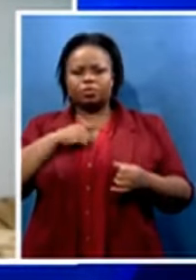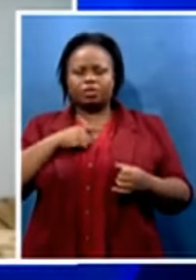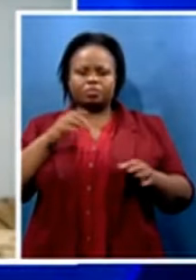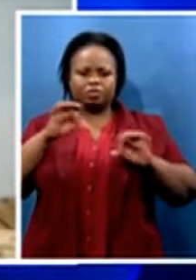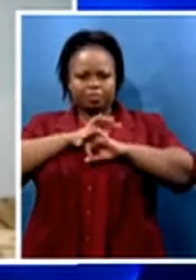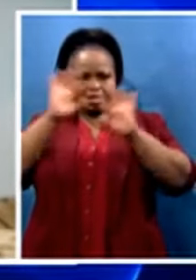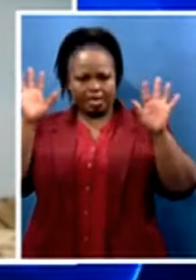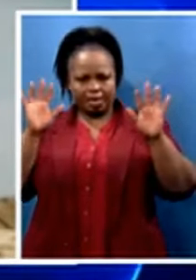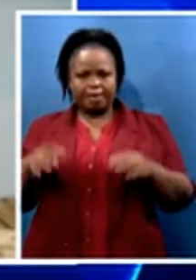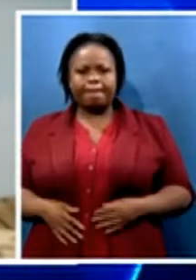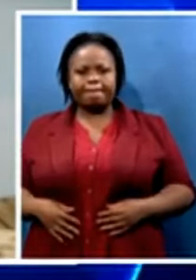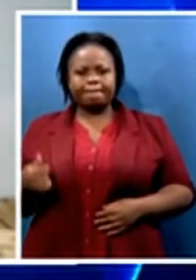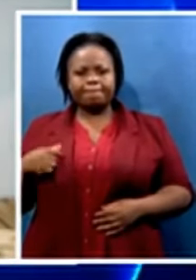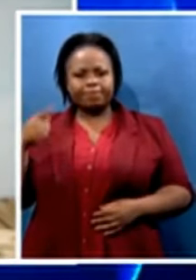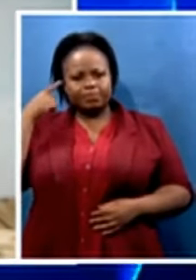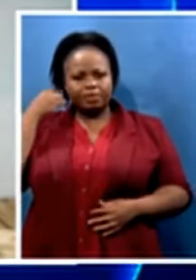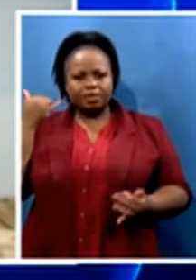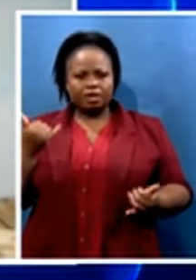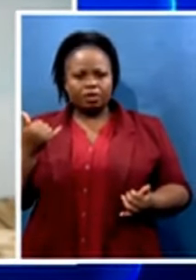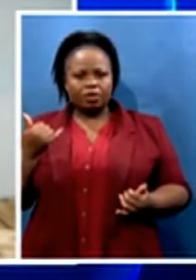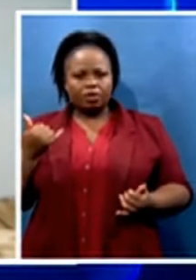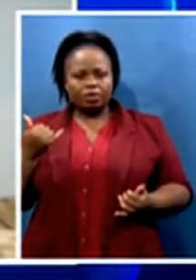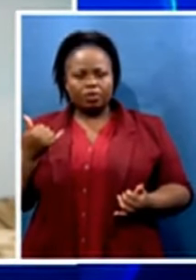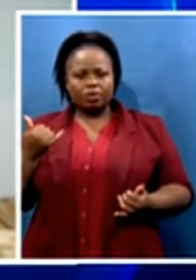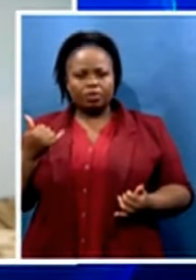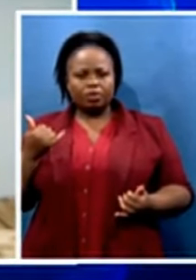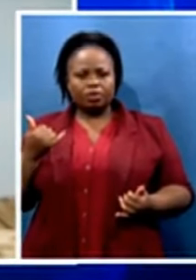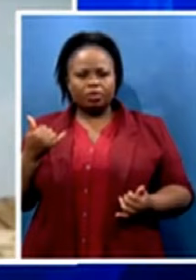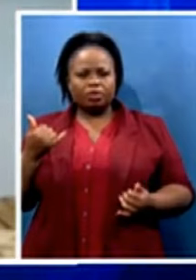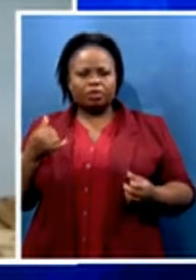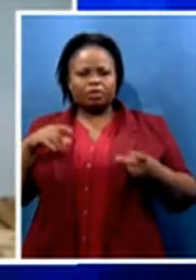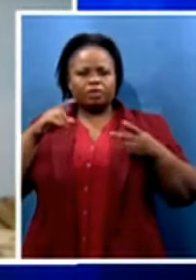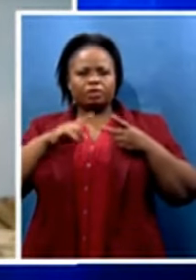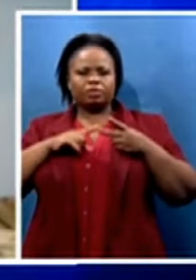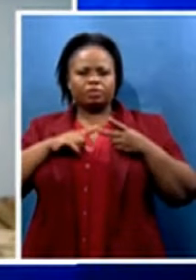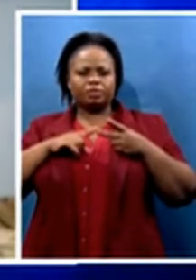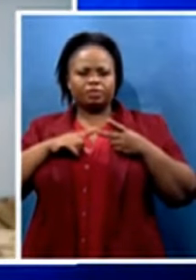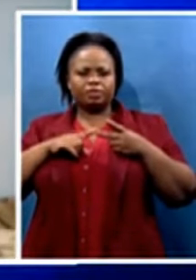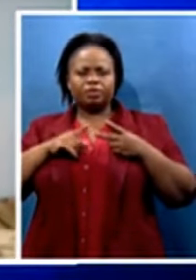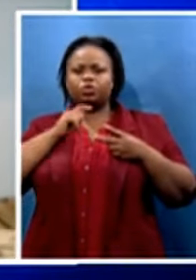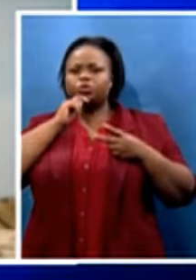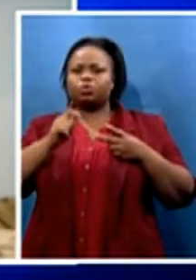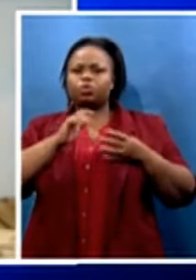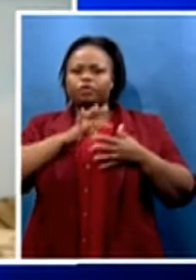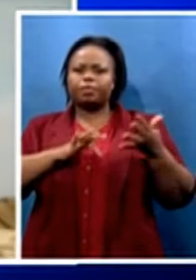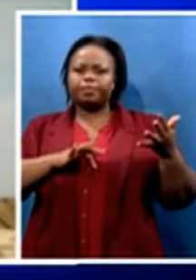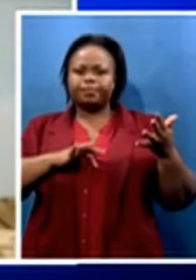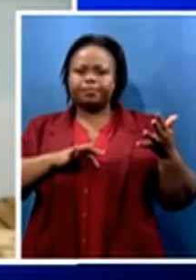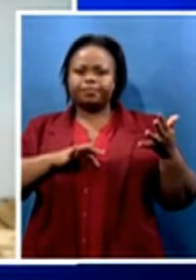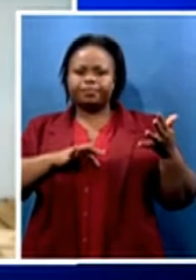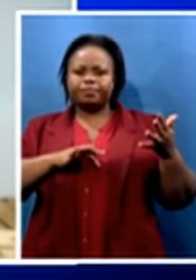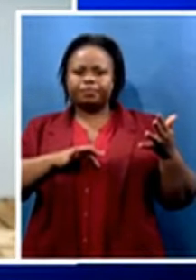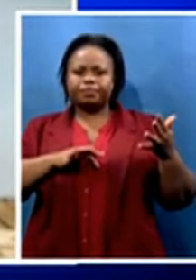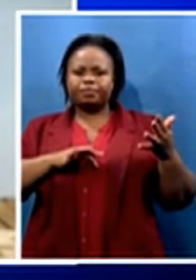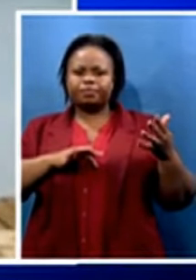actually came from Sison Kim Semang that we've included as well in our statement. And it's true. There is a sense of kind of muddying the waters constantly for